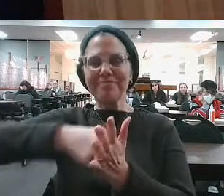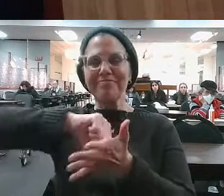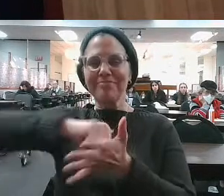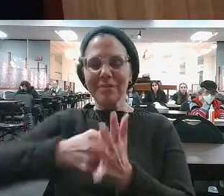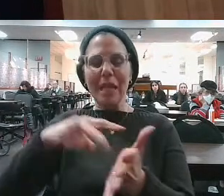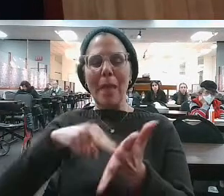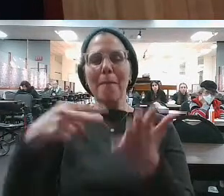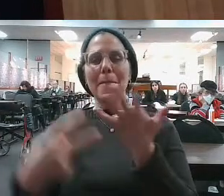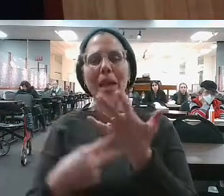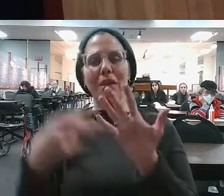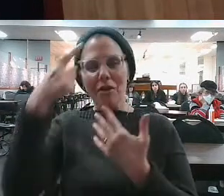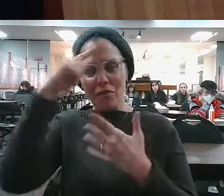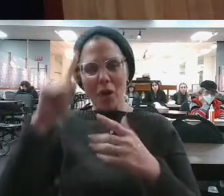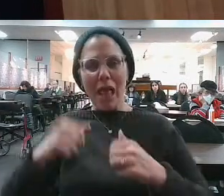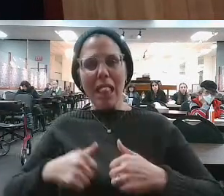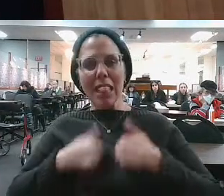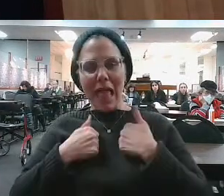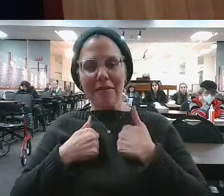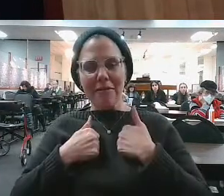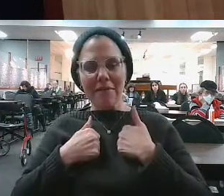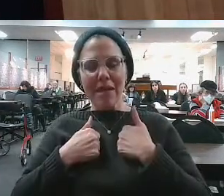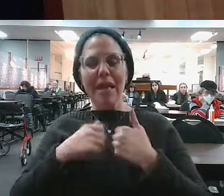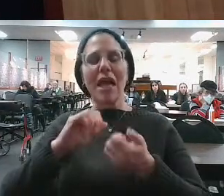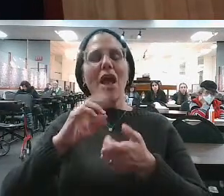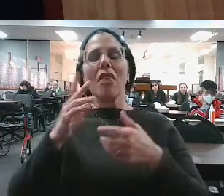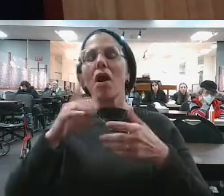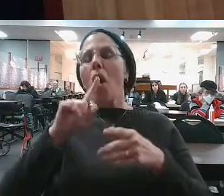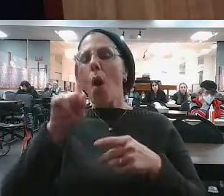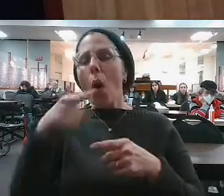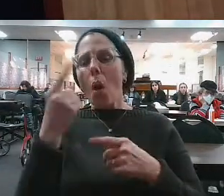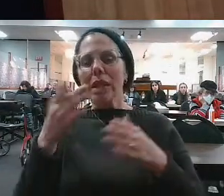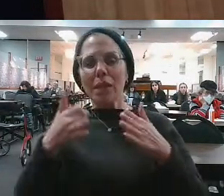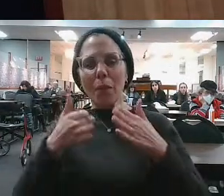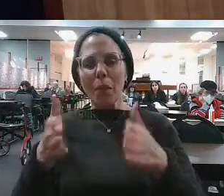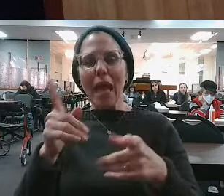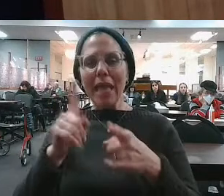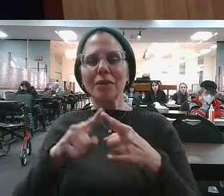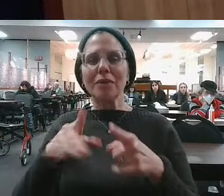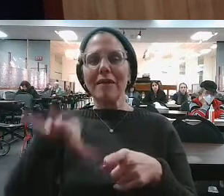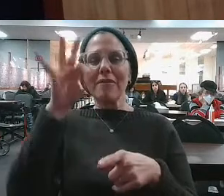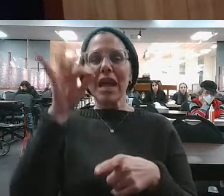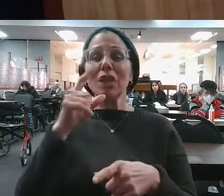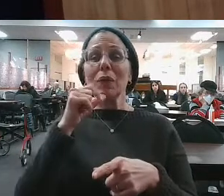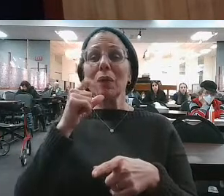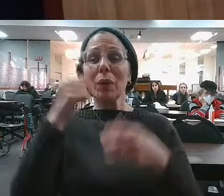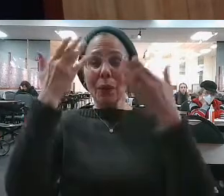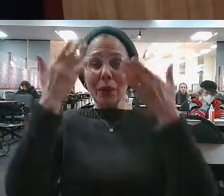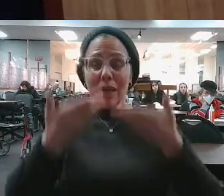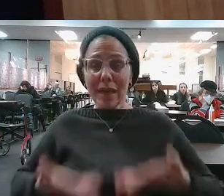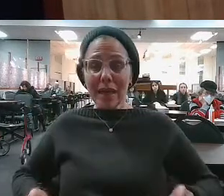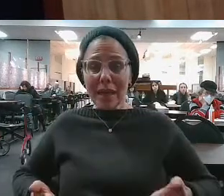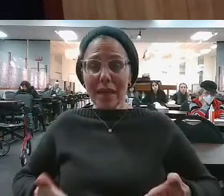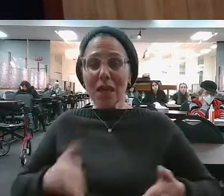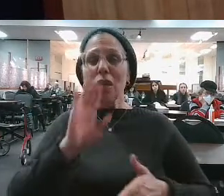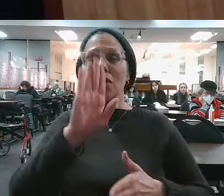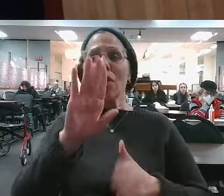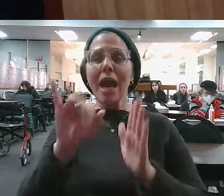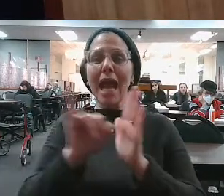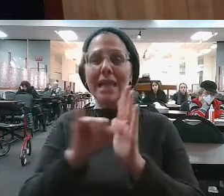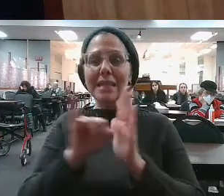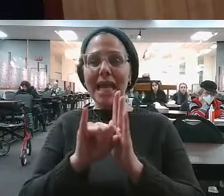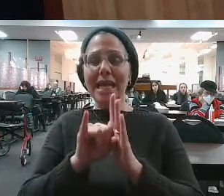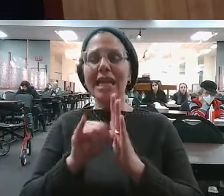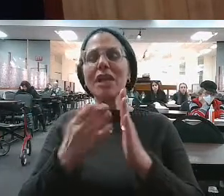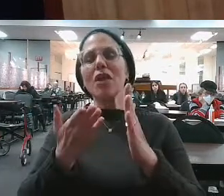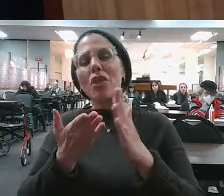really discover who and what you are is when you crush the oil of self, is when the oil of is pressed,